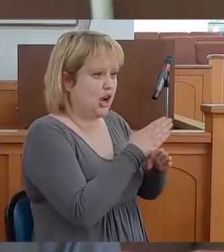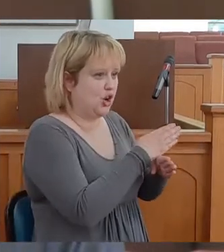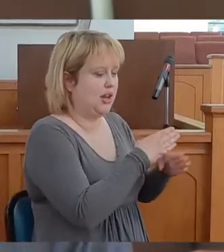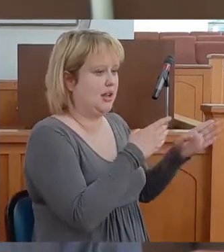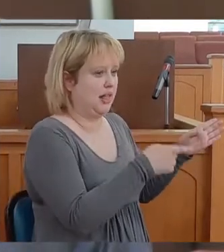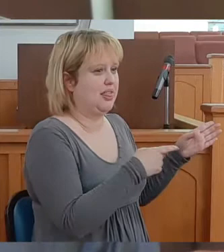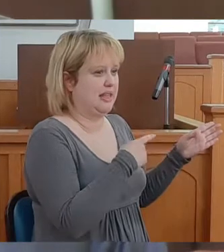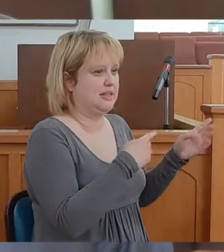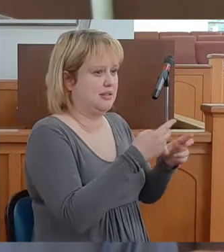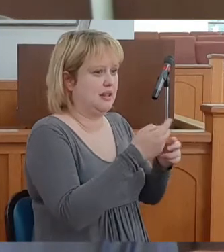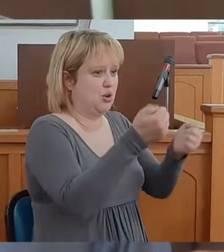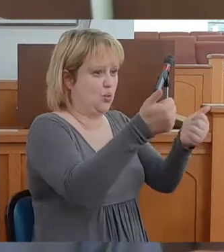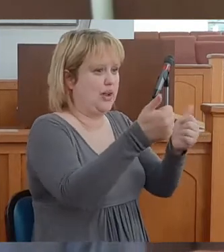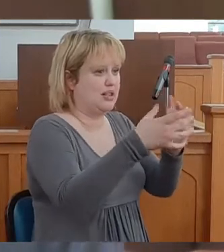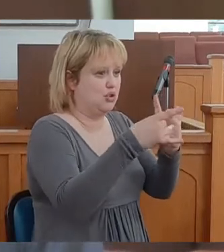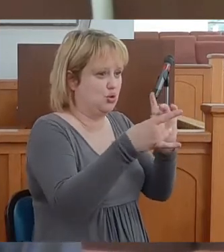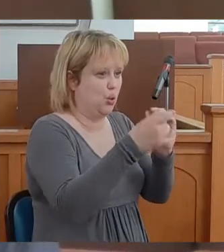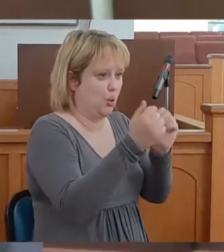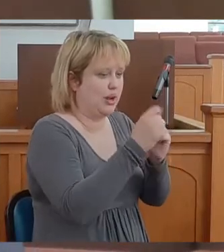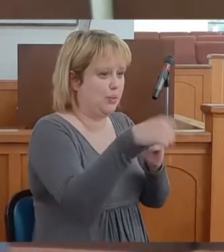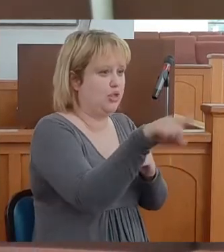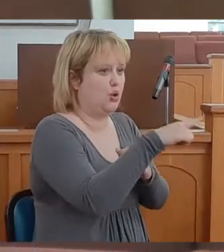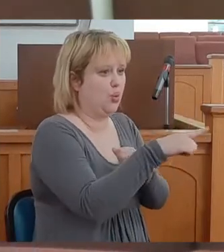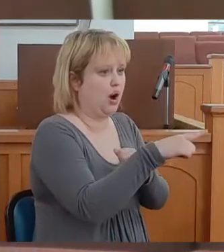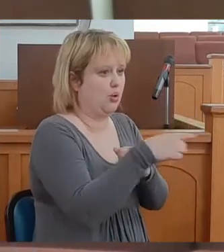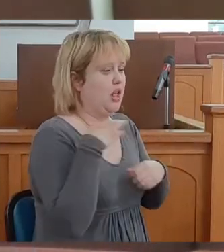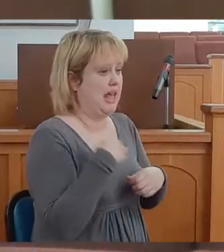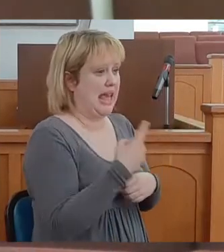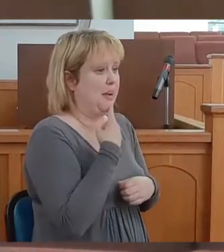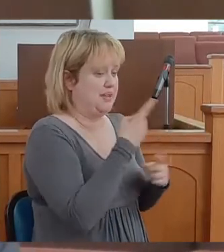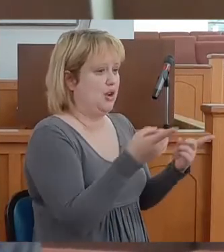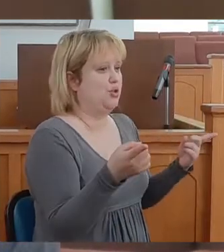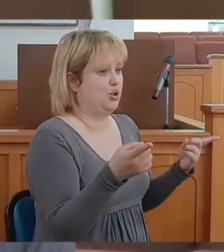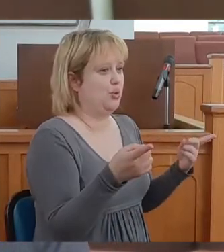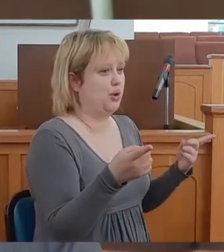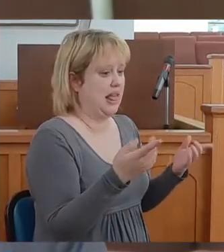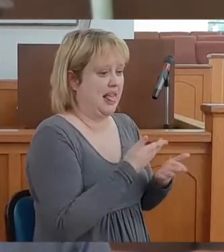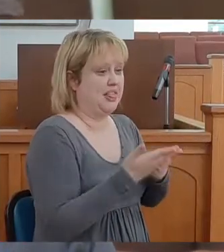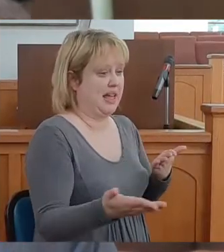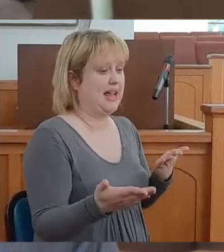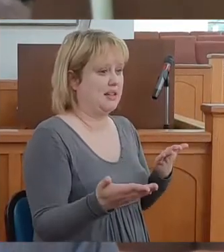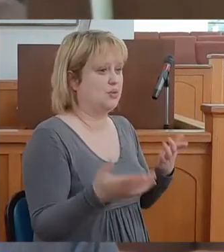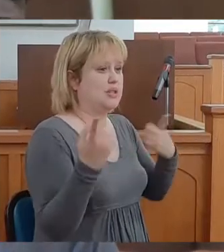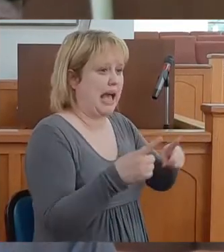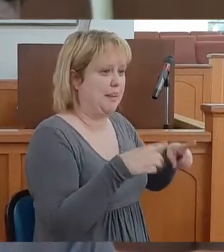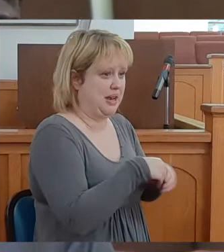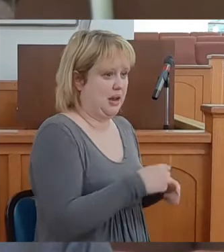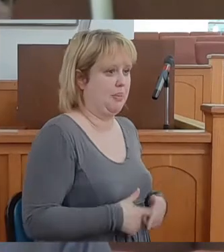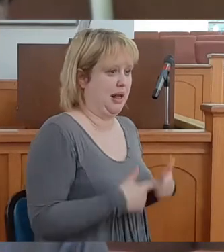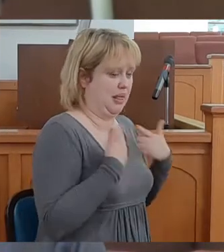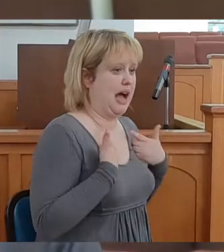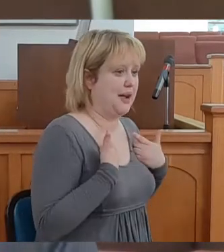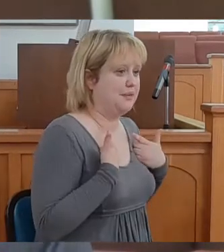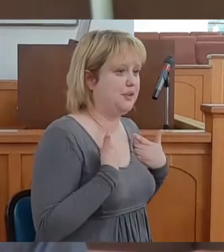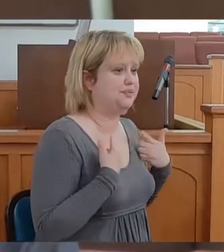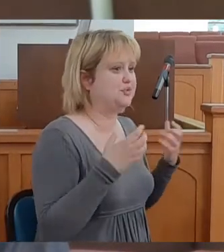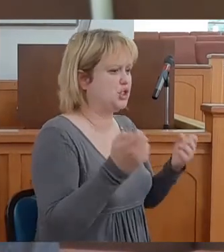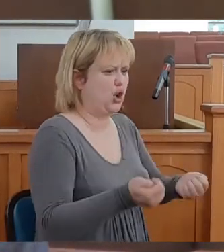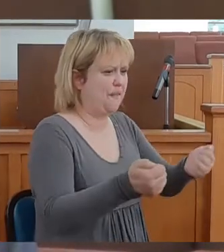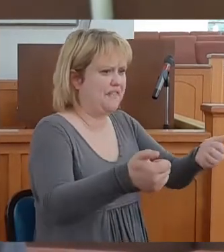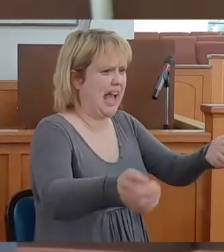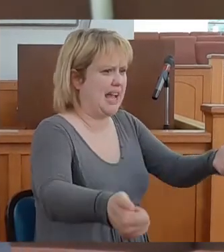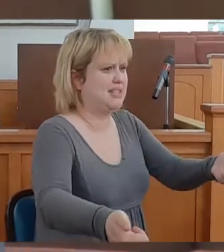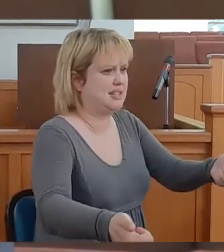this brief story with you. Well, I tell you, things was happening in my life so